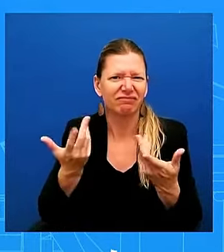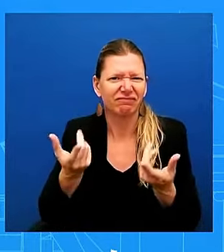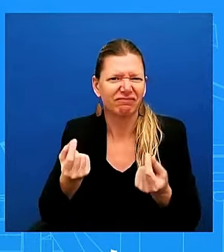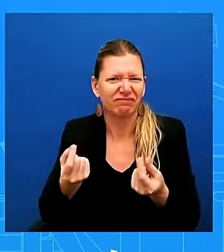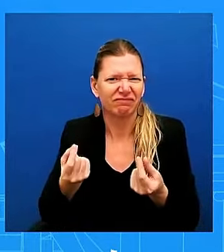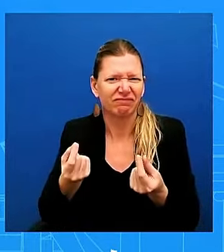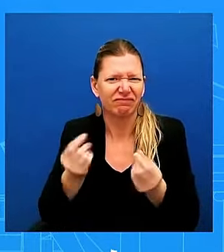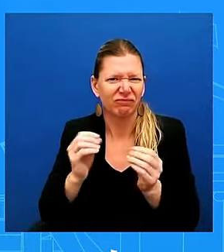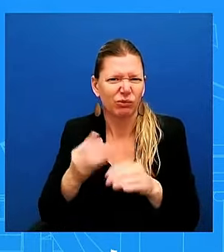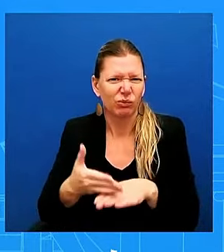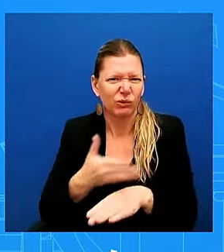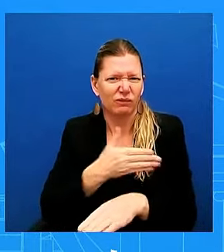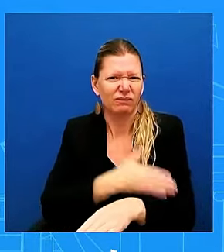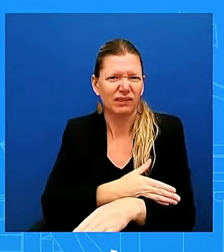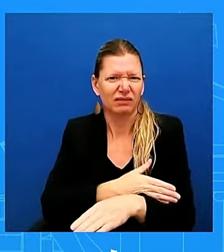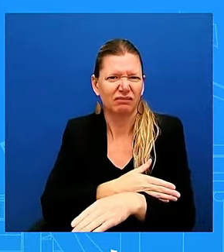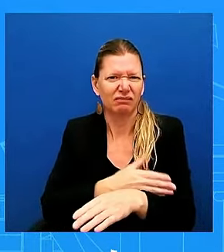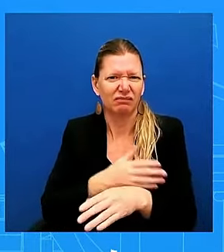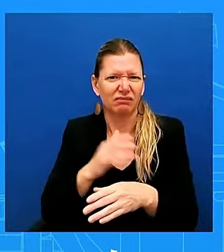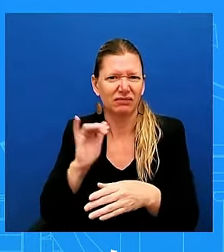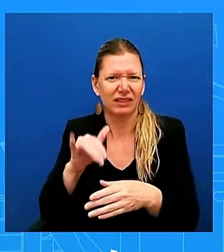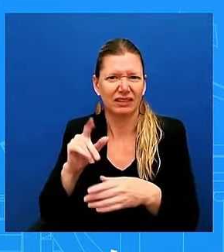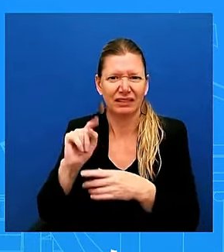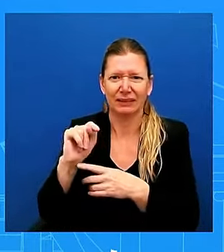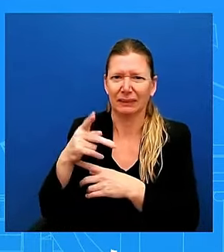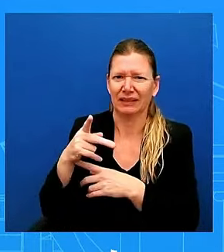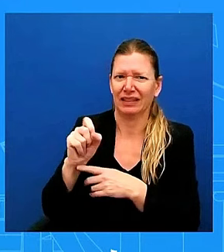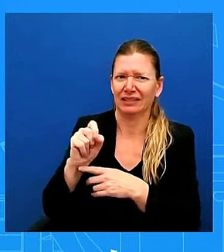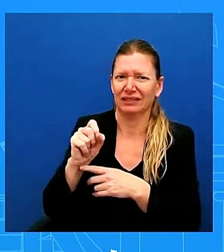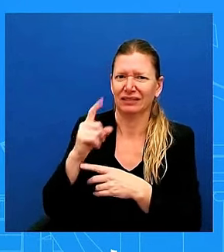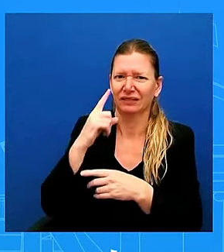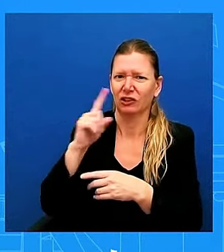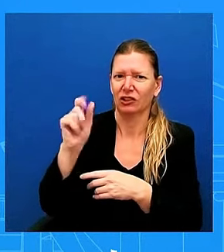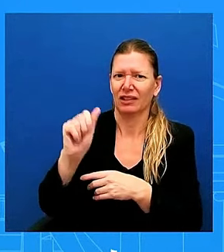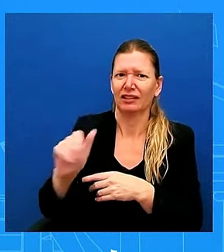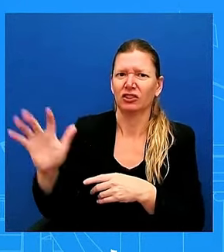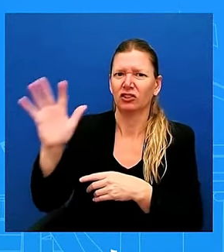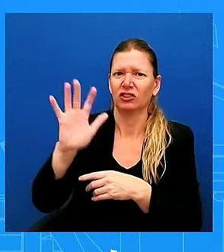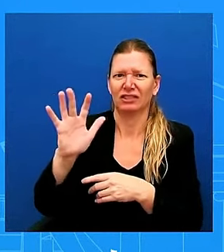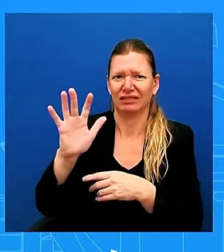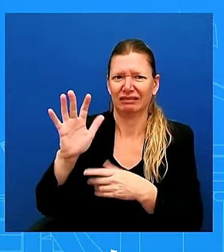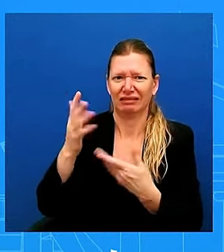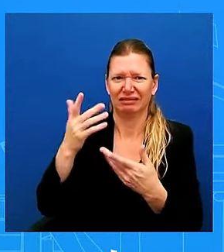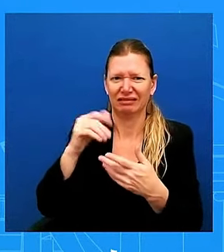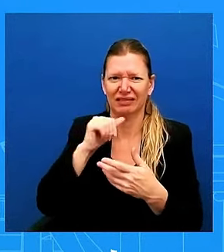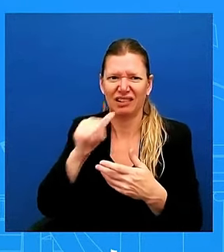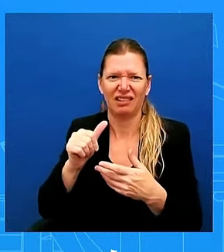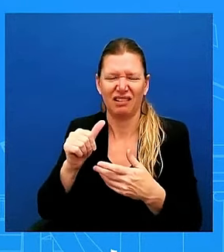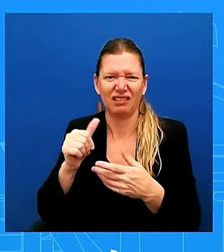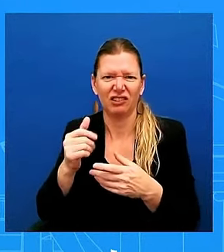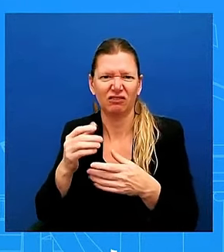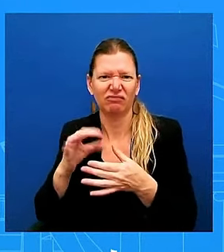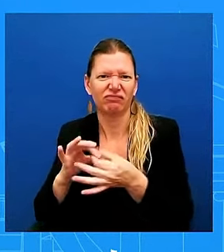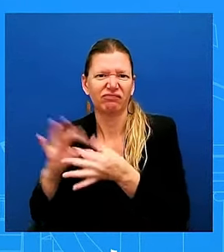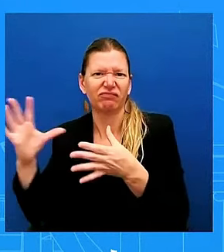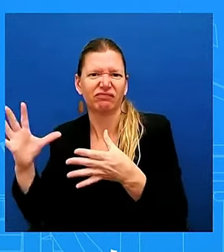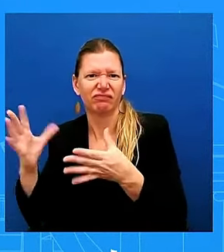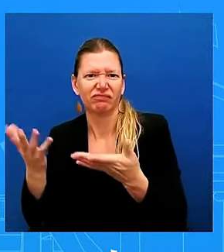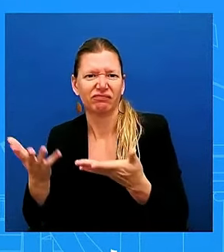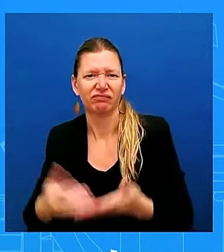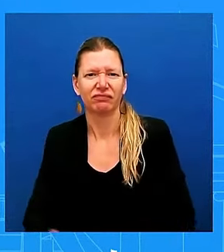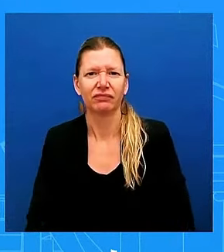never be lifted? So look, on your last question, uh, I'll do that first. The last part of your question, I'll do that first.